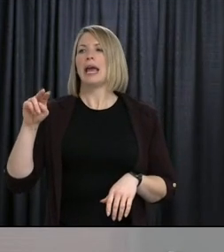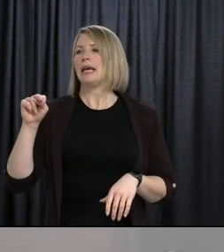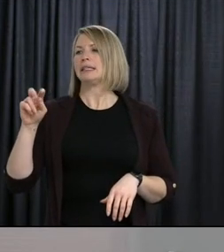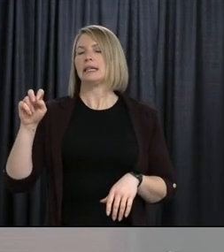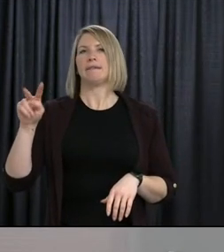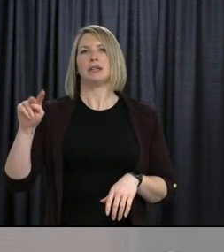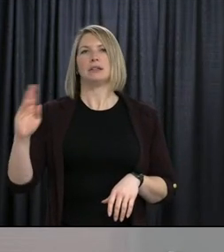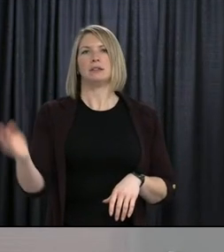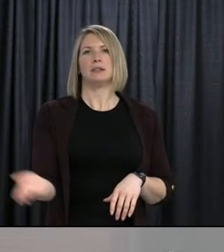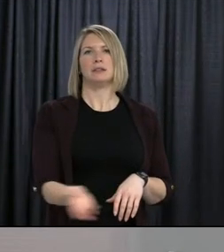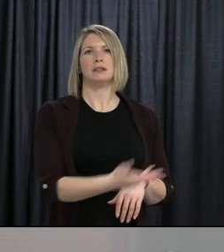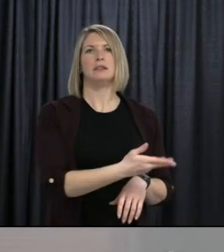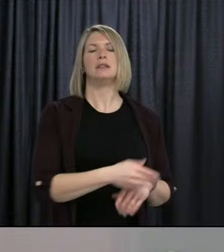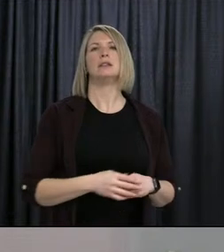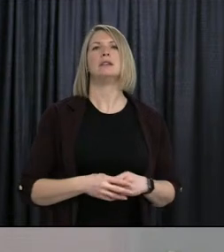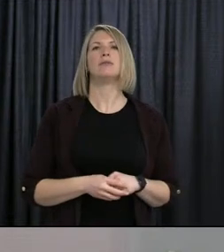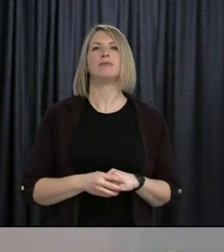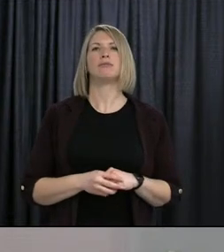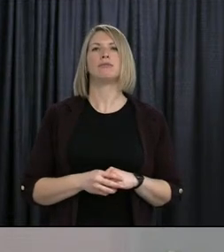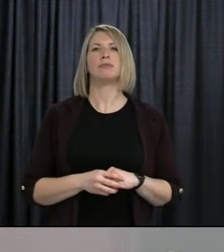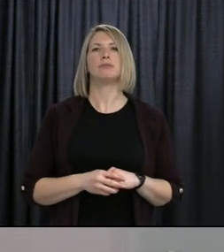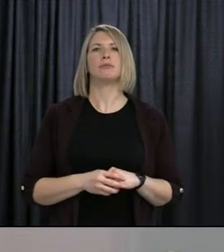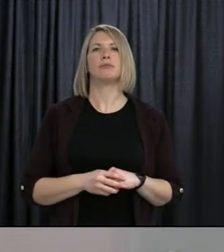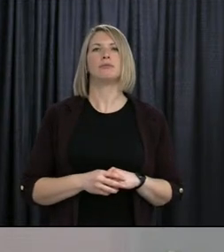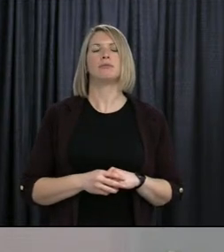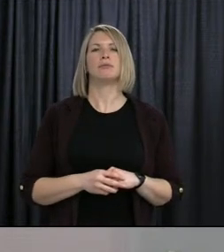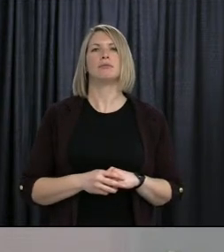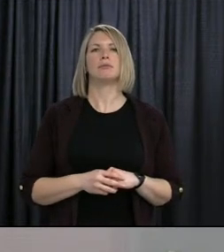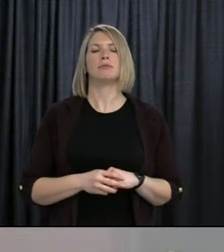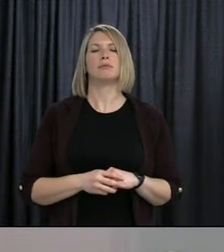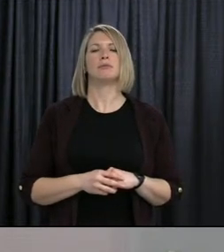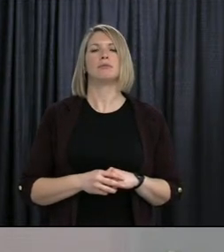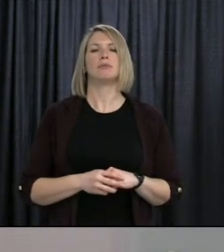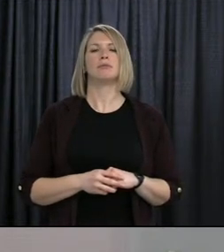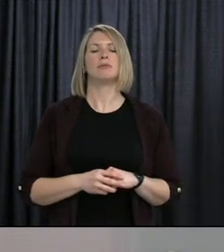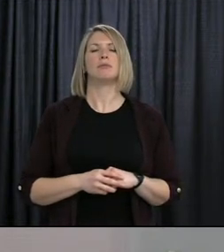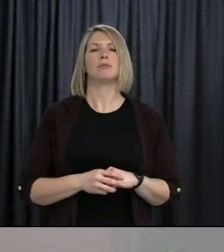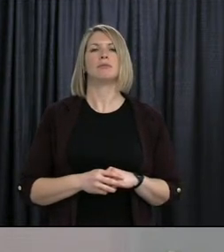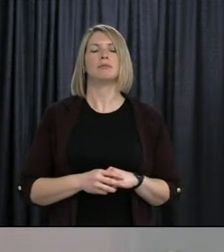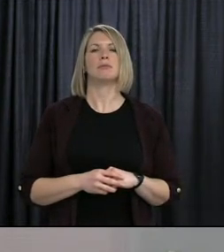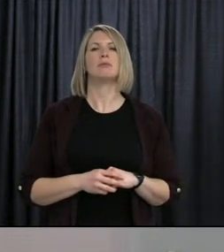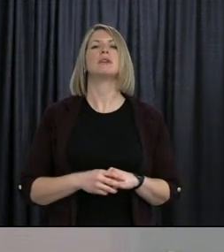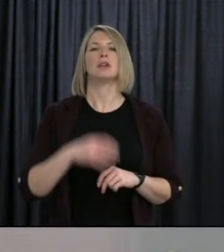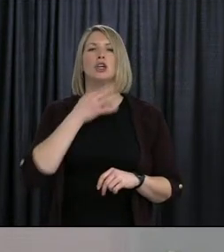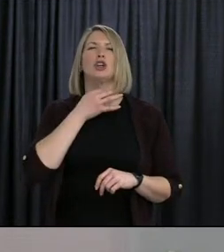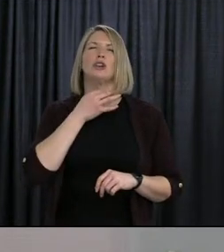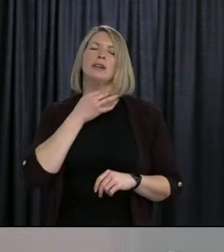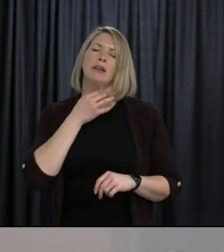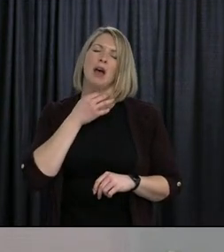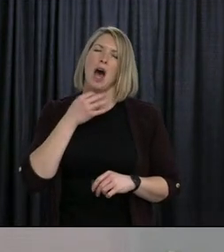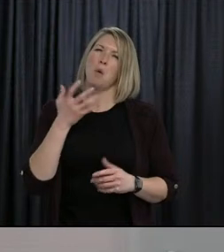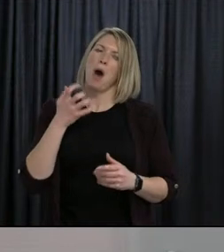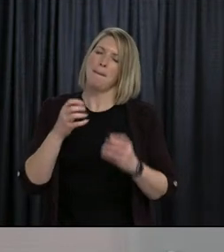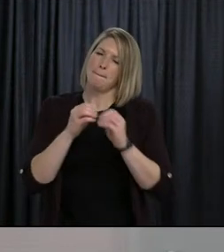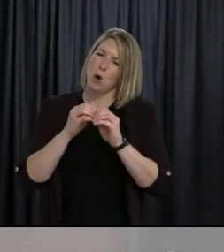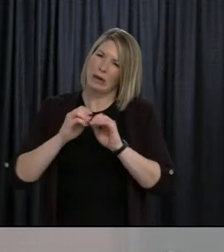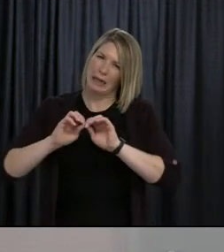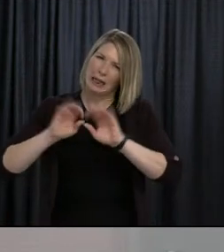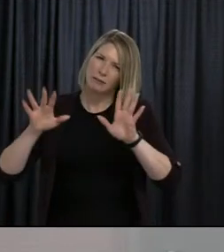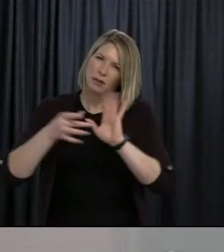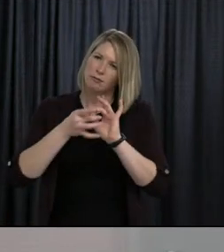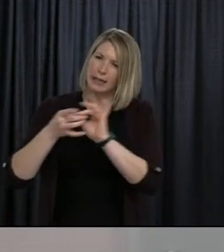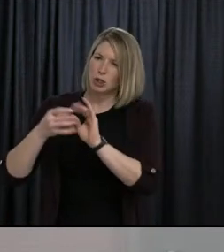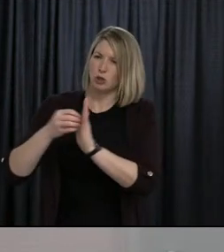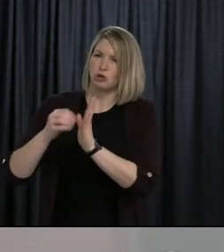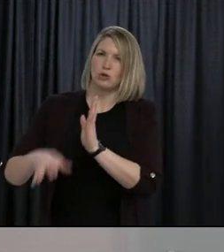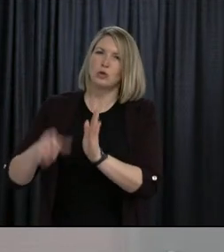criteria for those who have complex needs. So you had indicated that